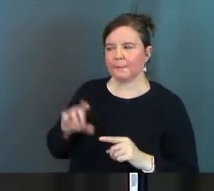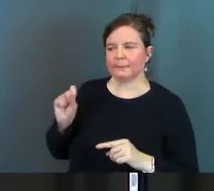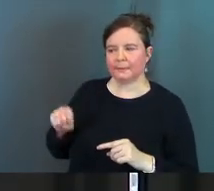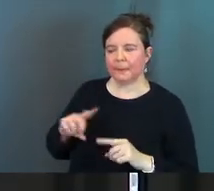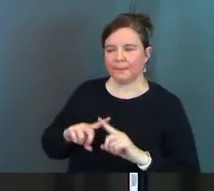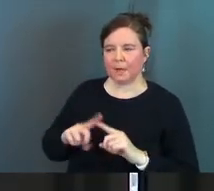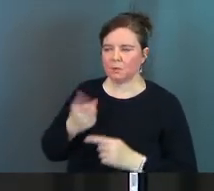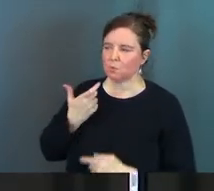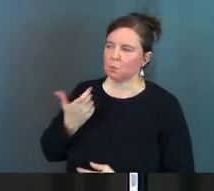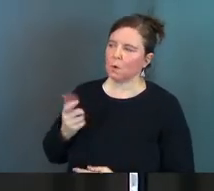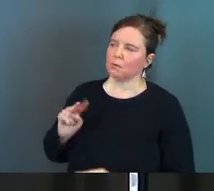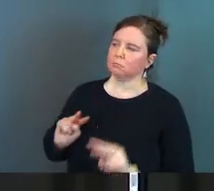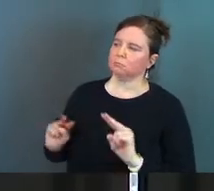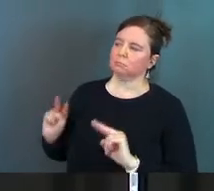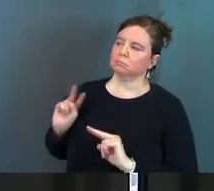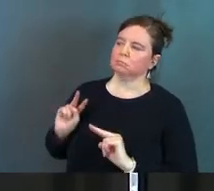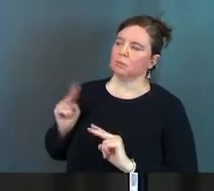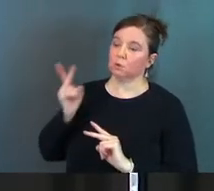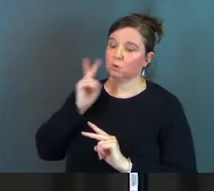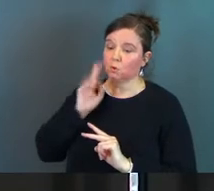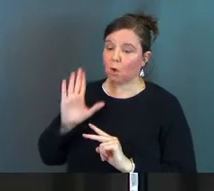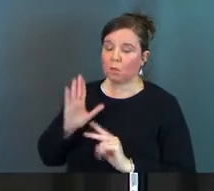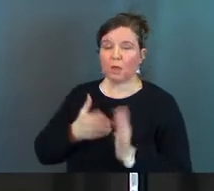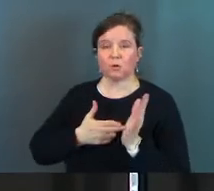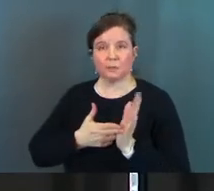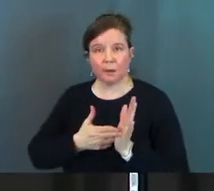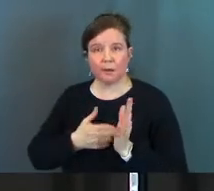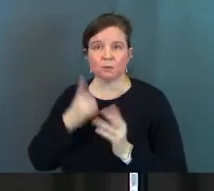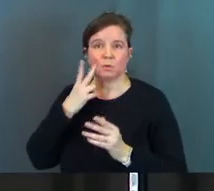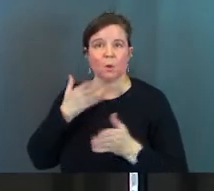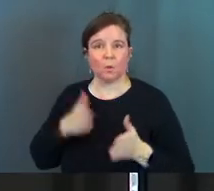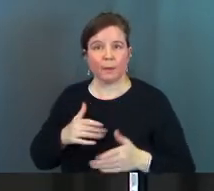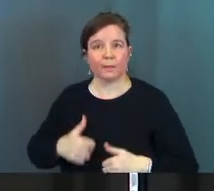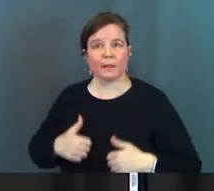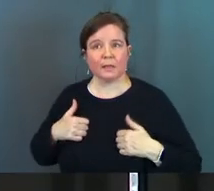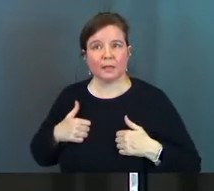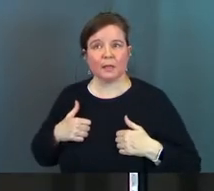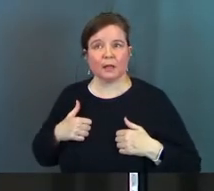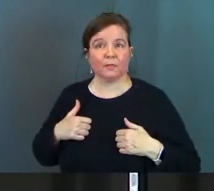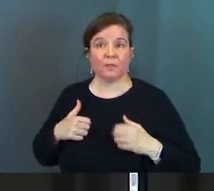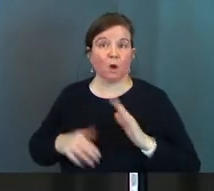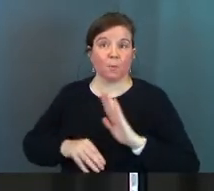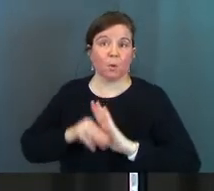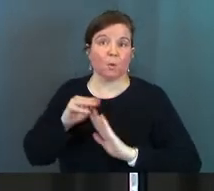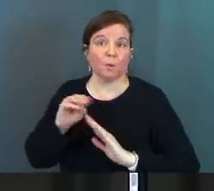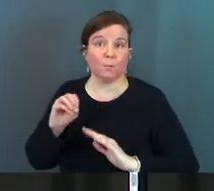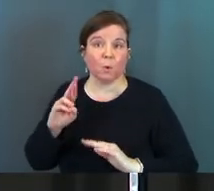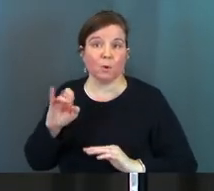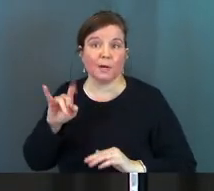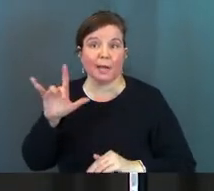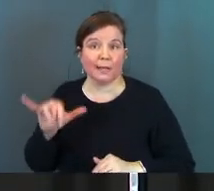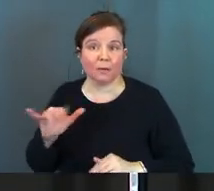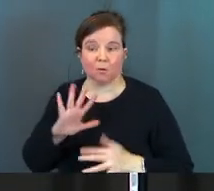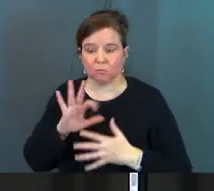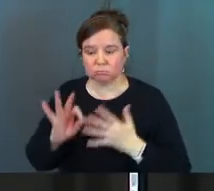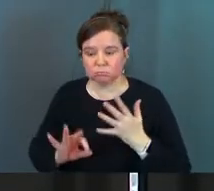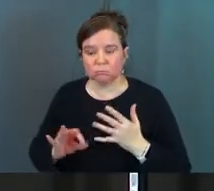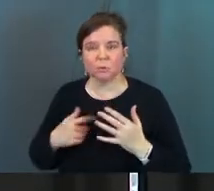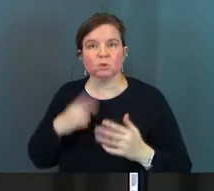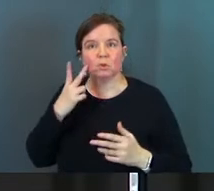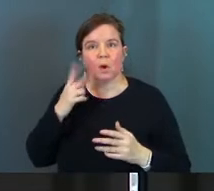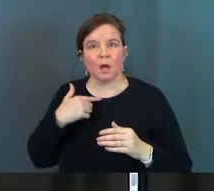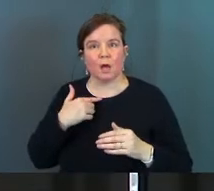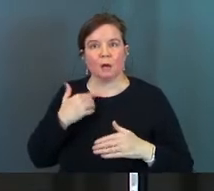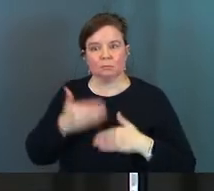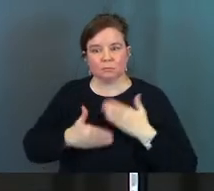you watched everything that they did and you saw their integrity and you saw the way that they lived, their morality, all the choices that they made. You saw